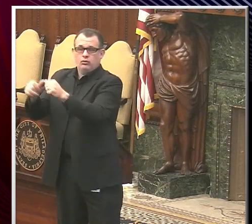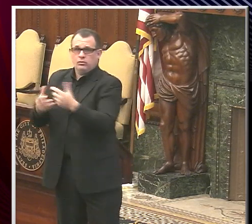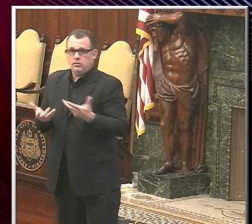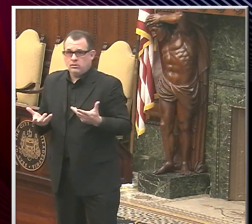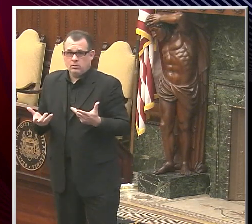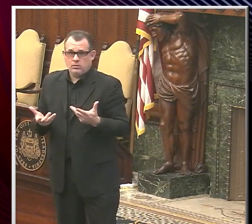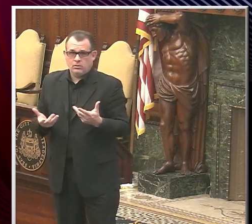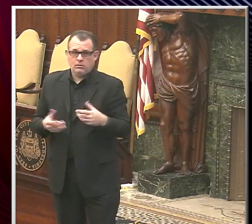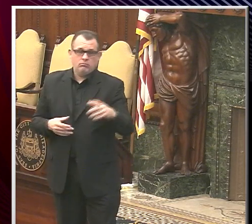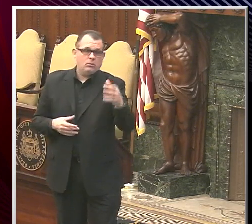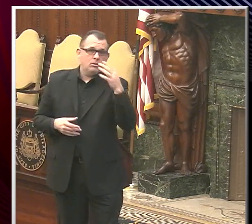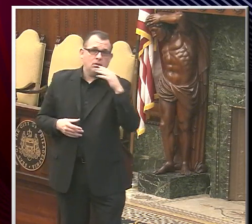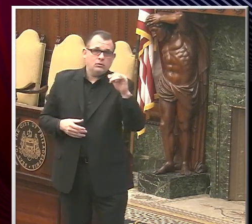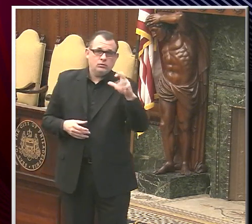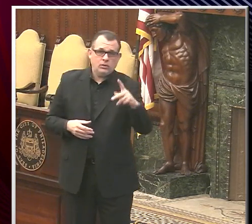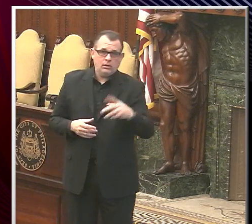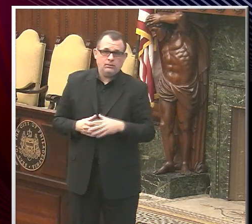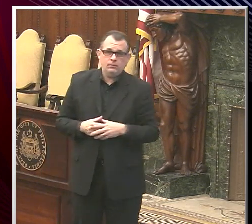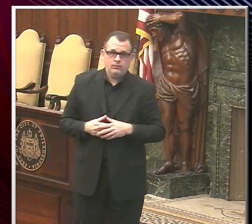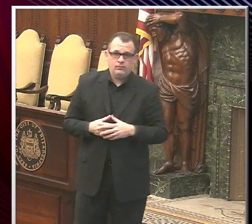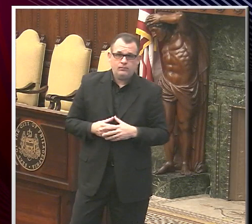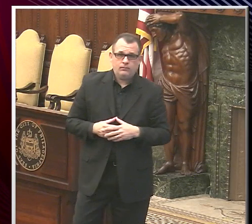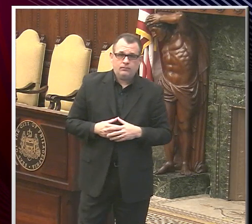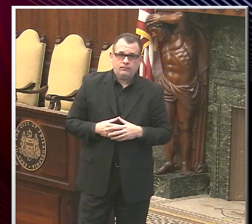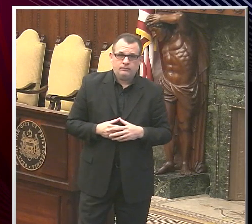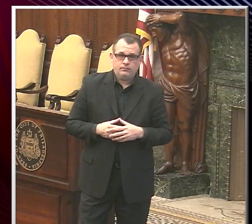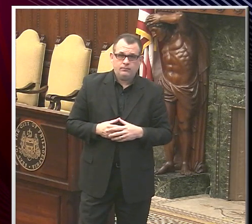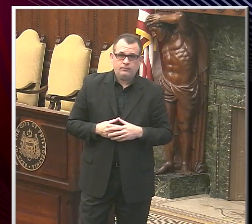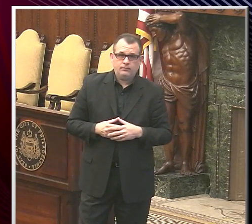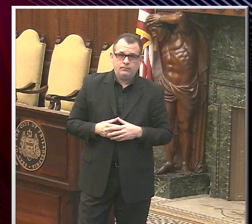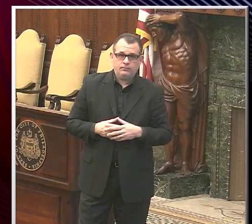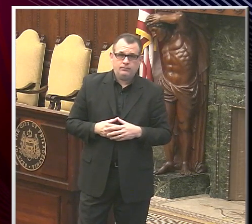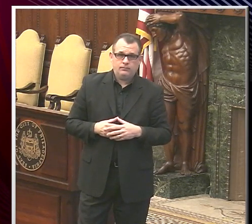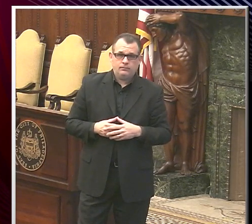Let's now go to our Hines Figueroa of Univision.